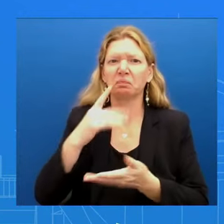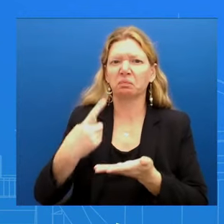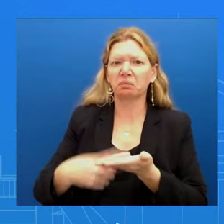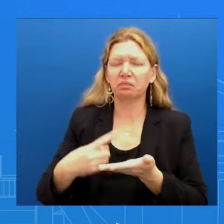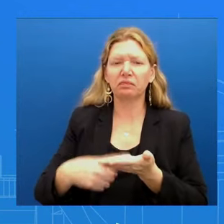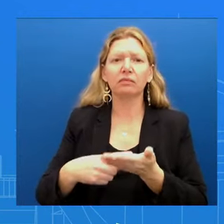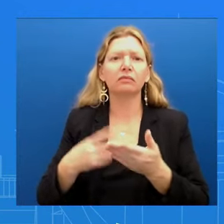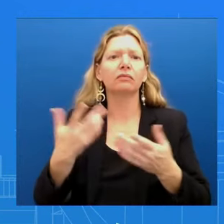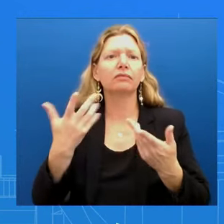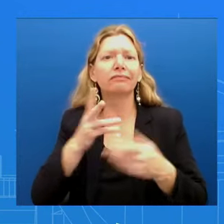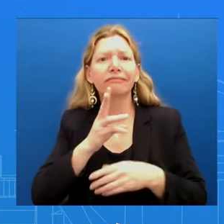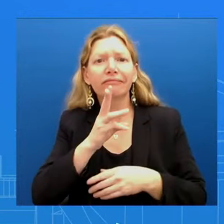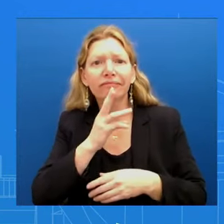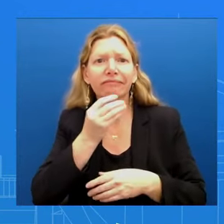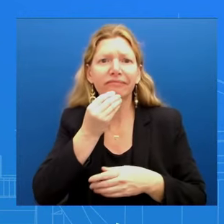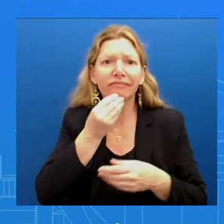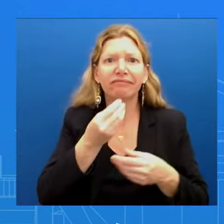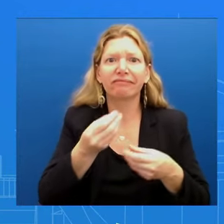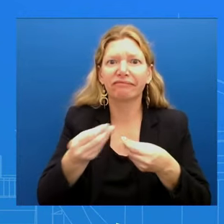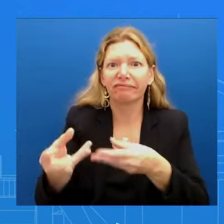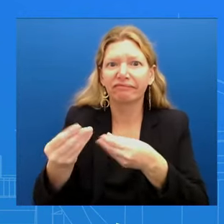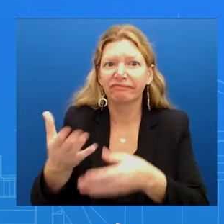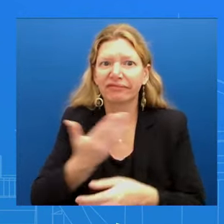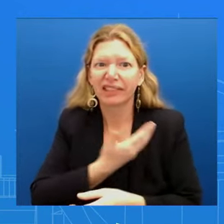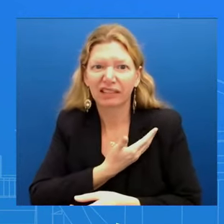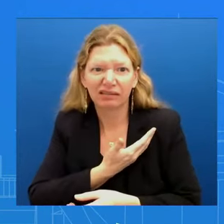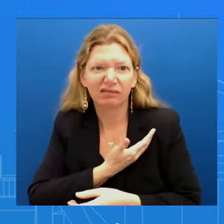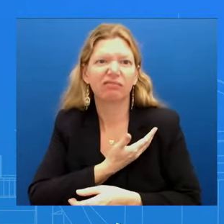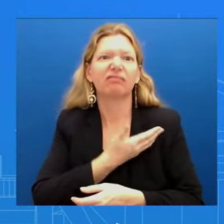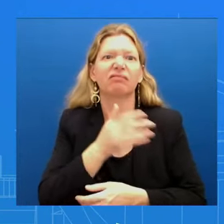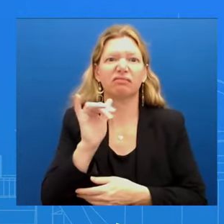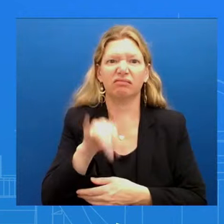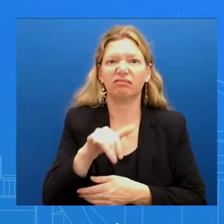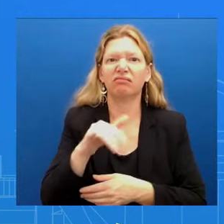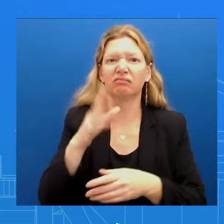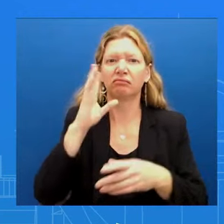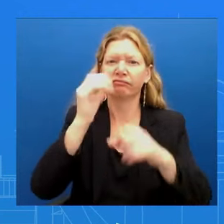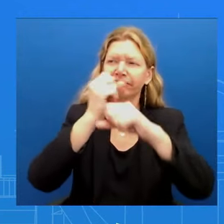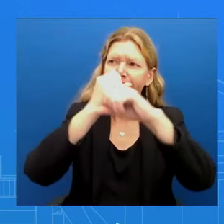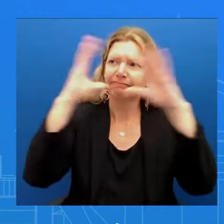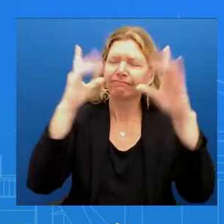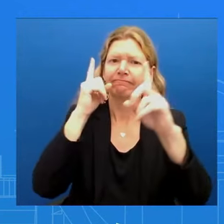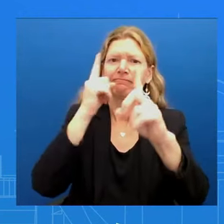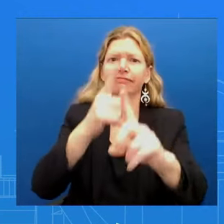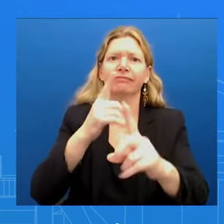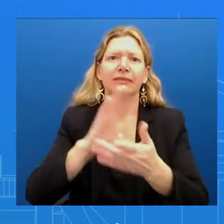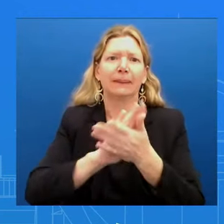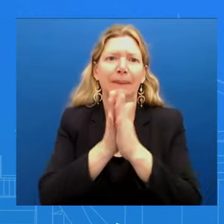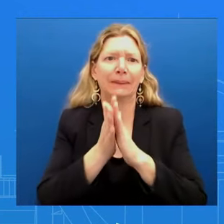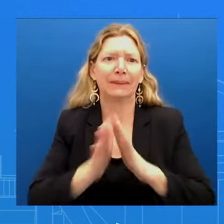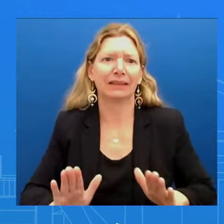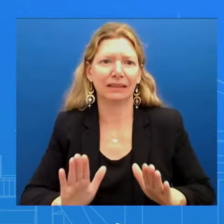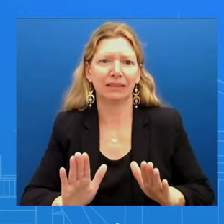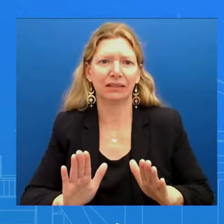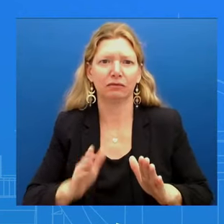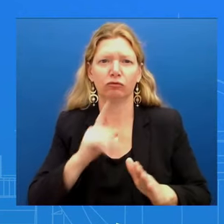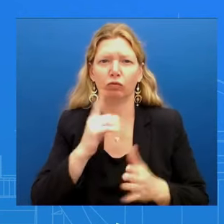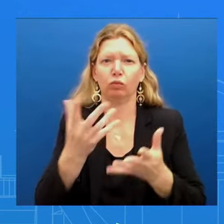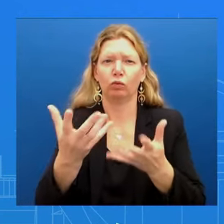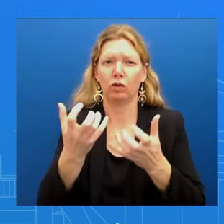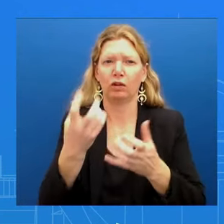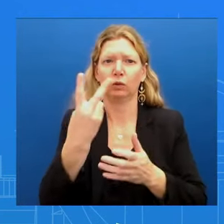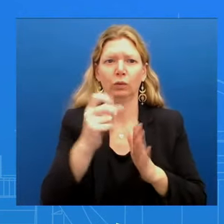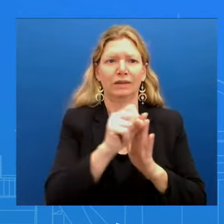viability of a two-state solution with Israel's security guaranteed now before we get into questions I just want to express how pleased we are to hear the news of